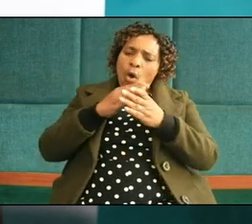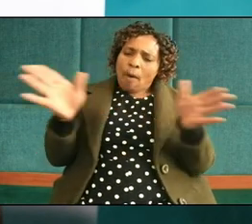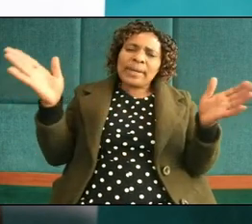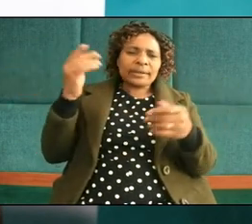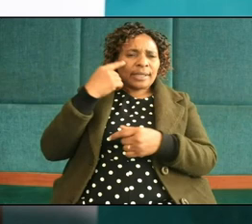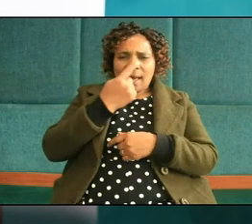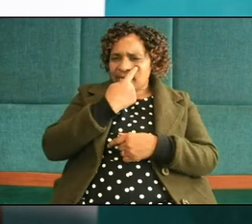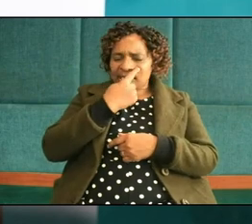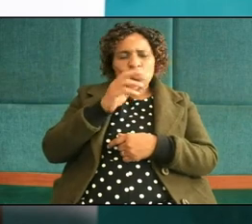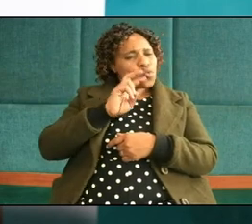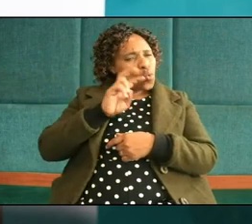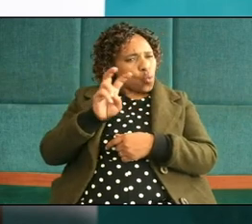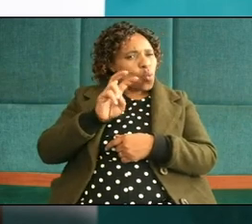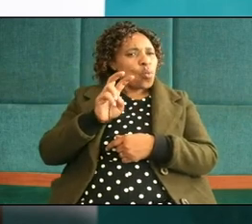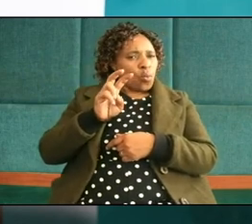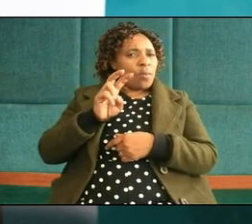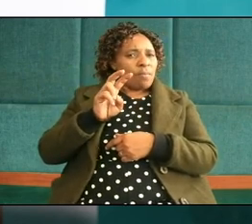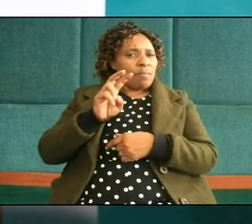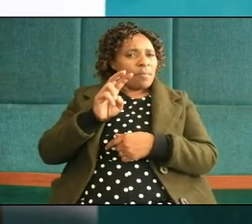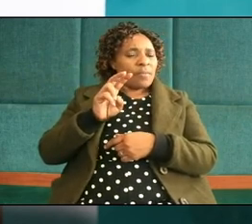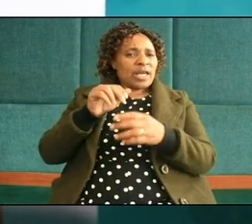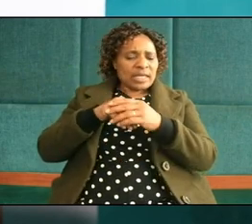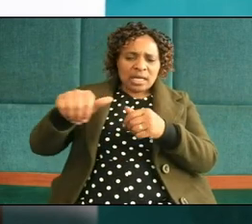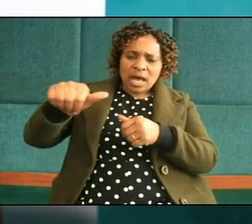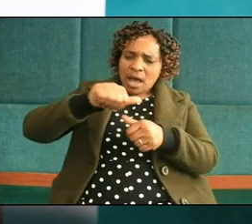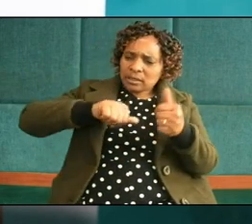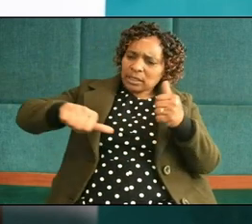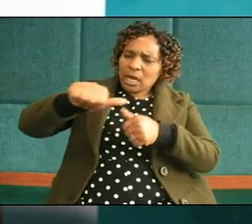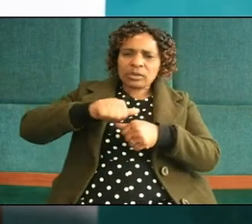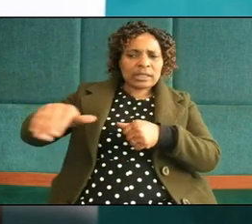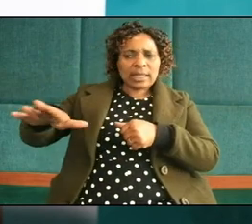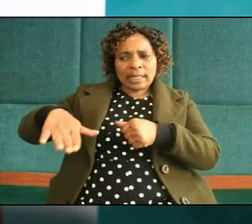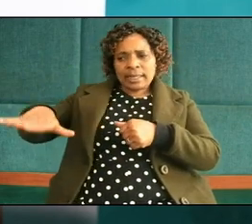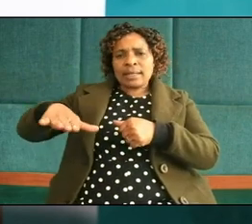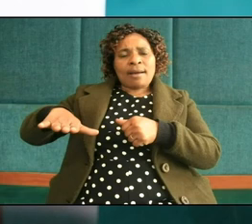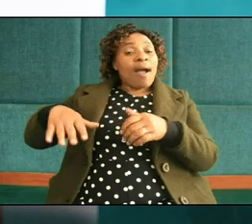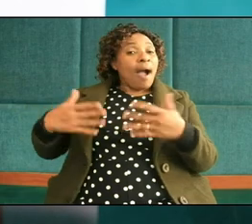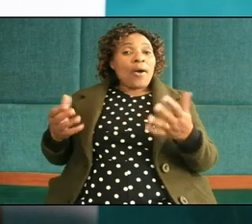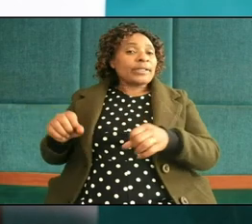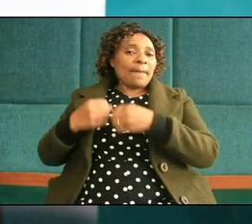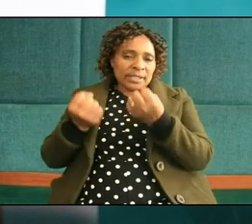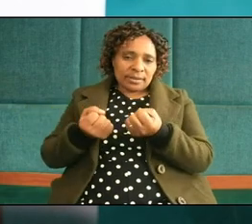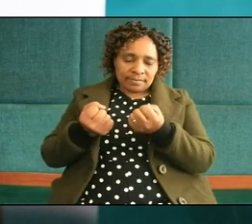look in your surrounding how is it happening